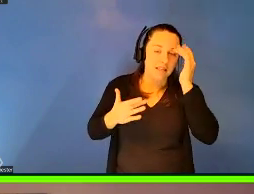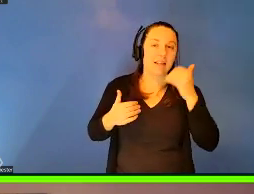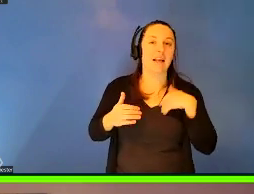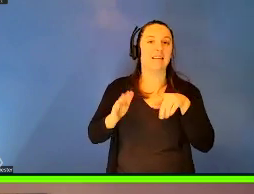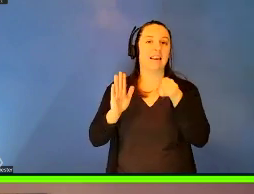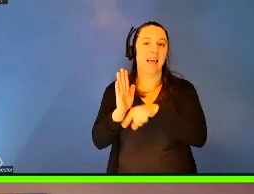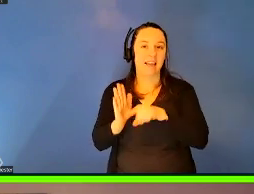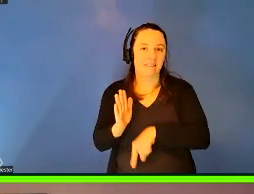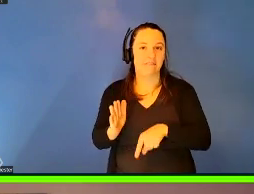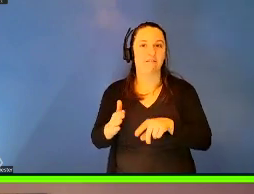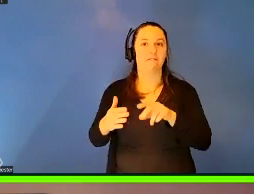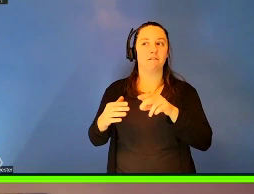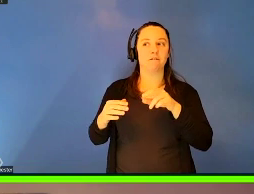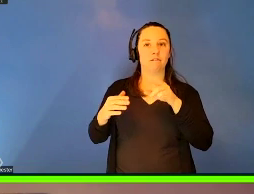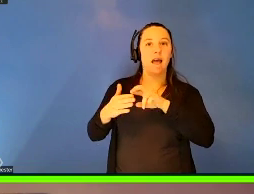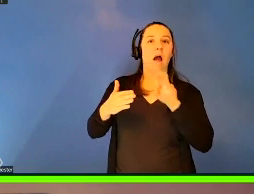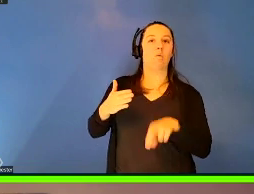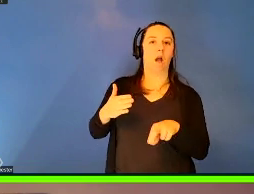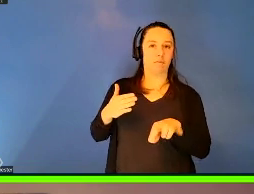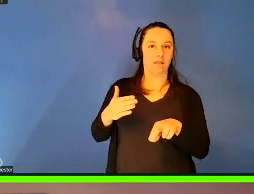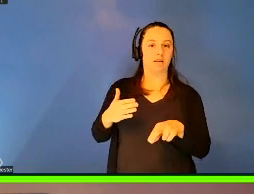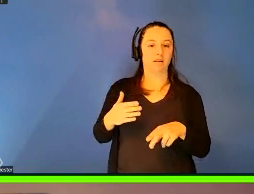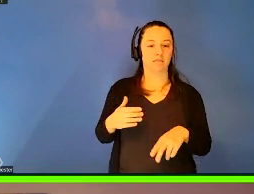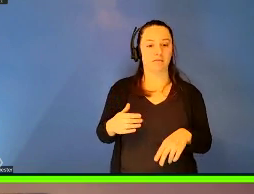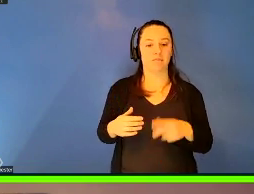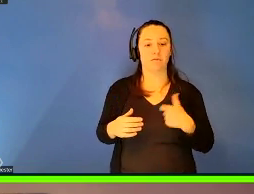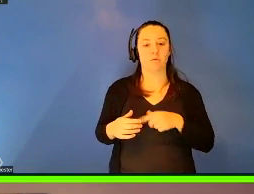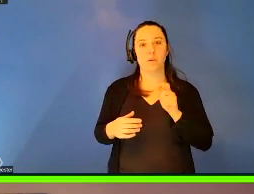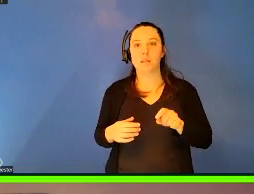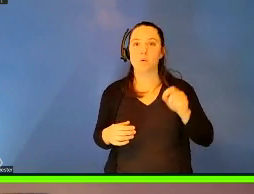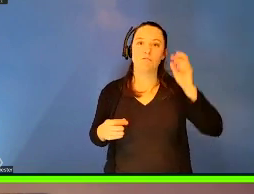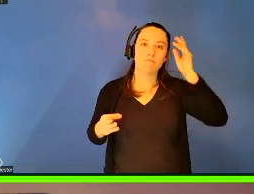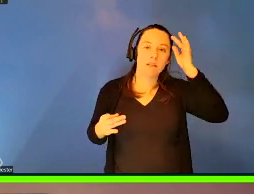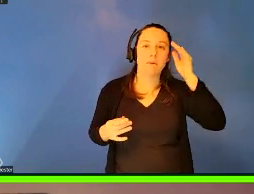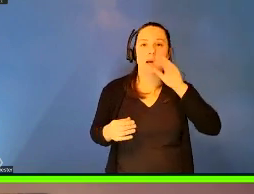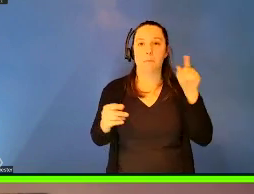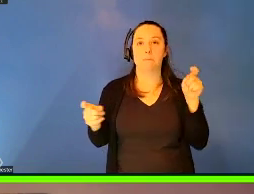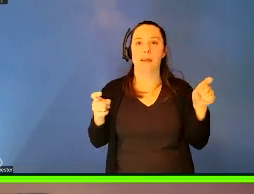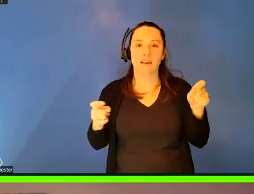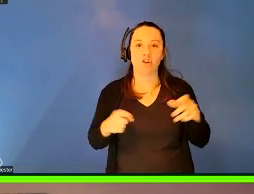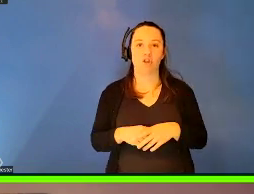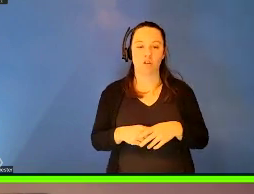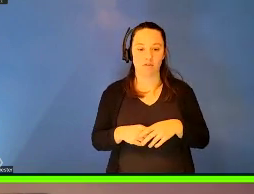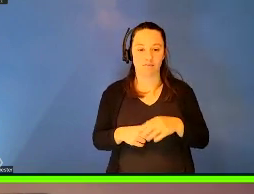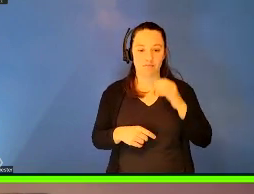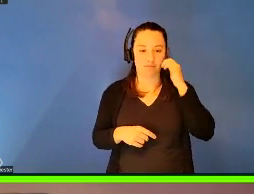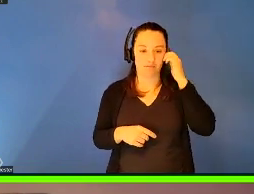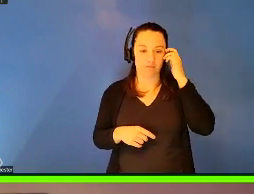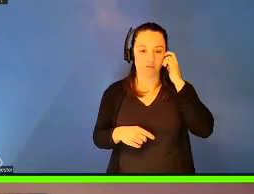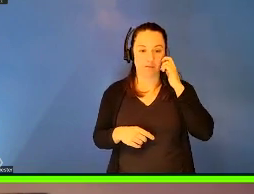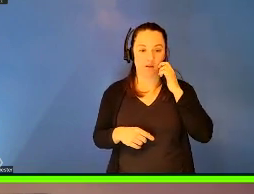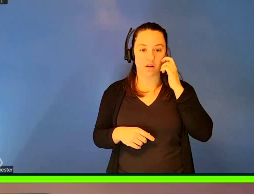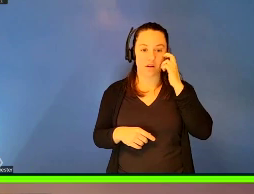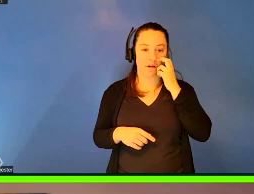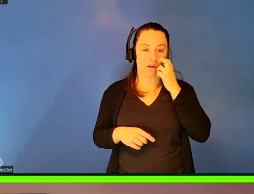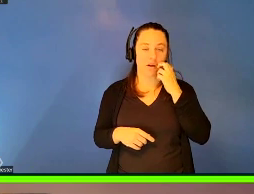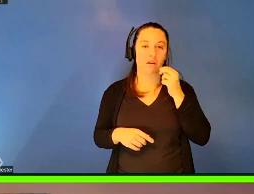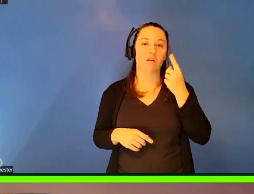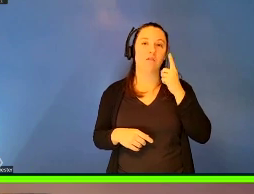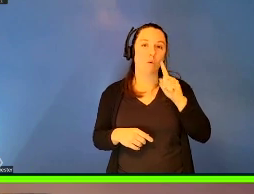that needs to be, um, you that we need to consider and manage in the practice of infectious disease response.